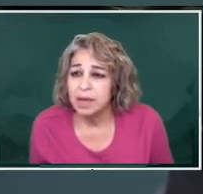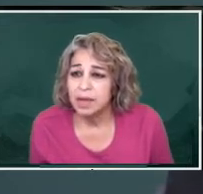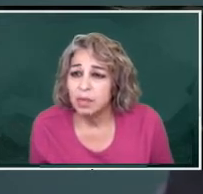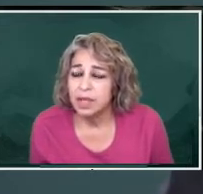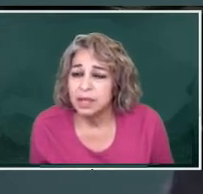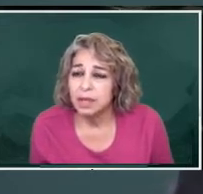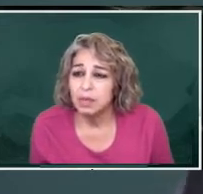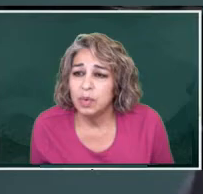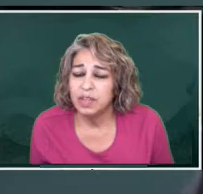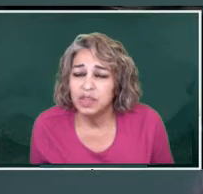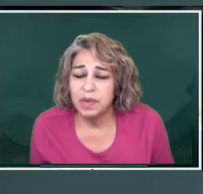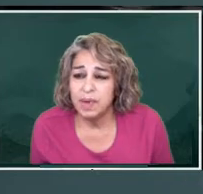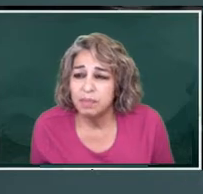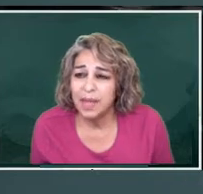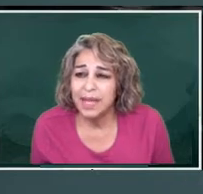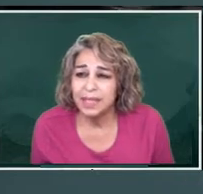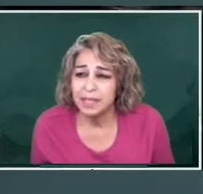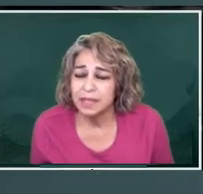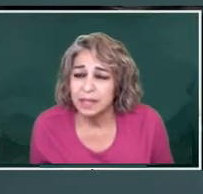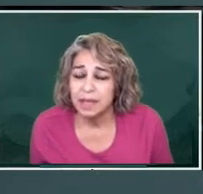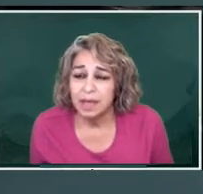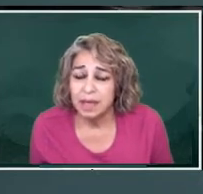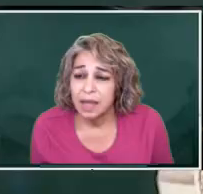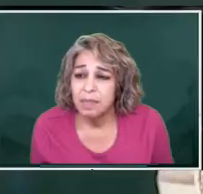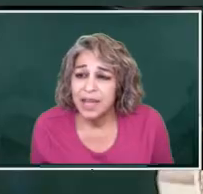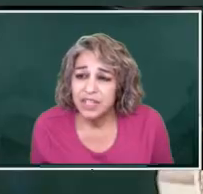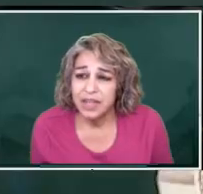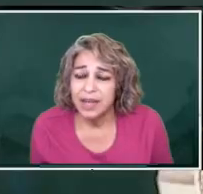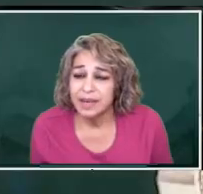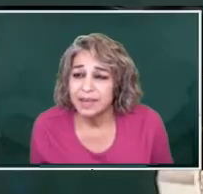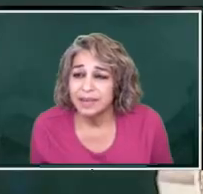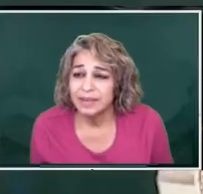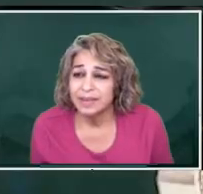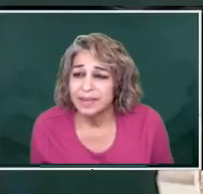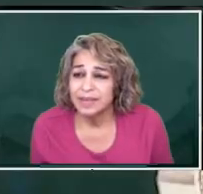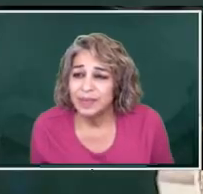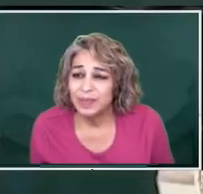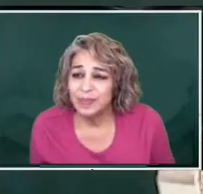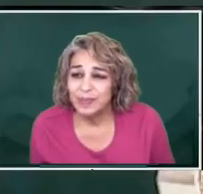with treatment plants. Imagine that.